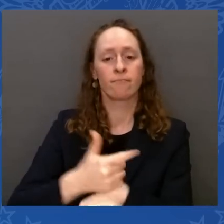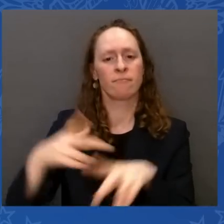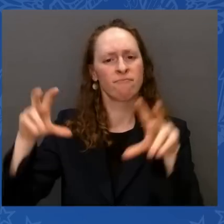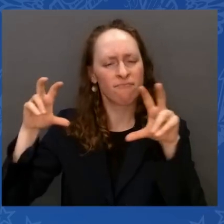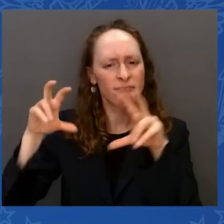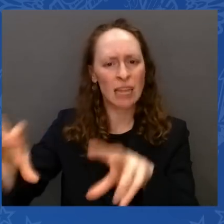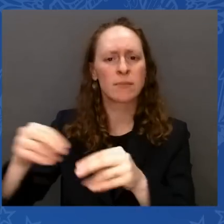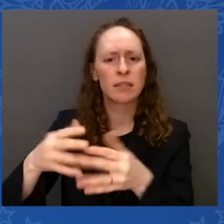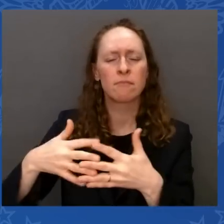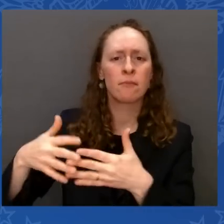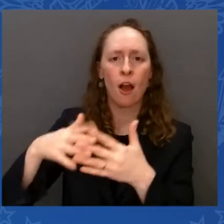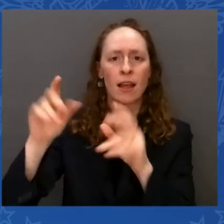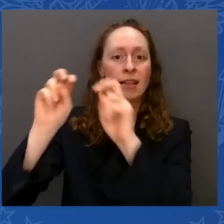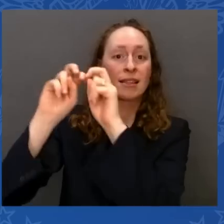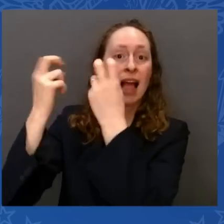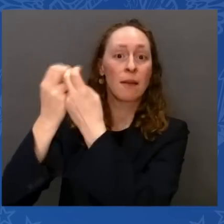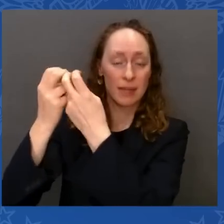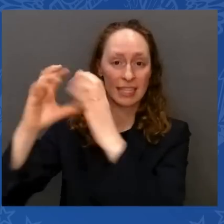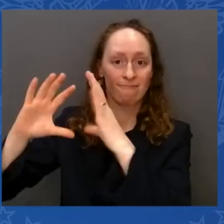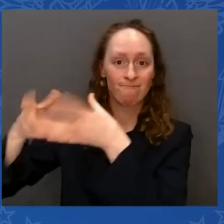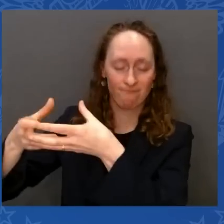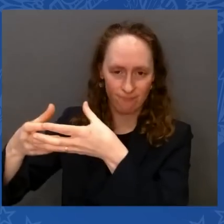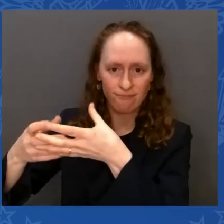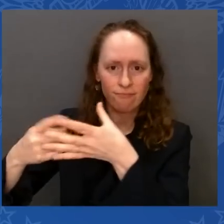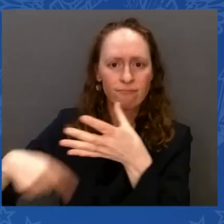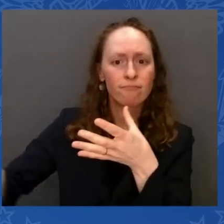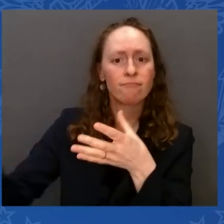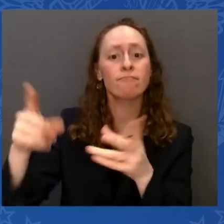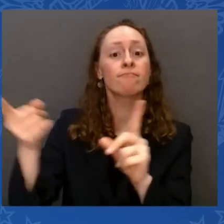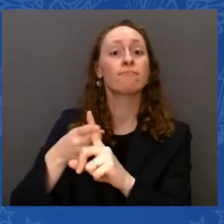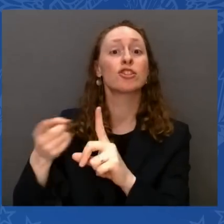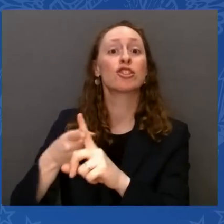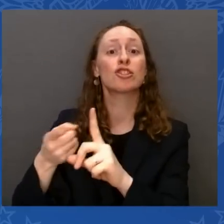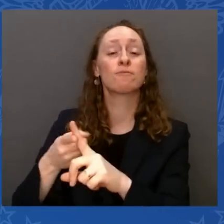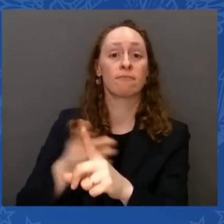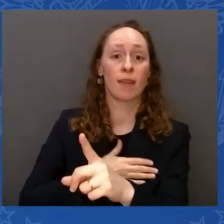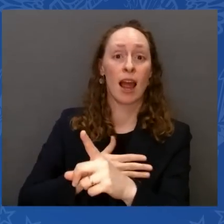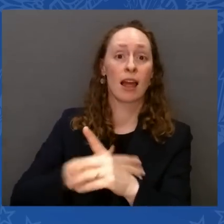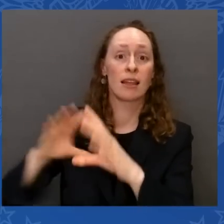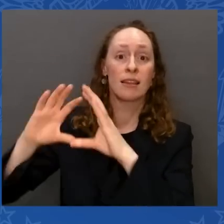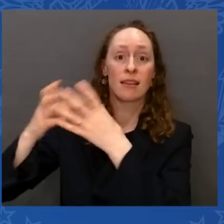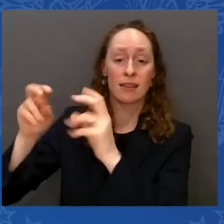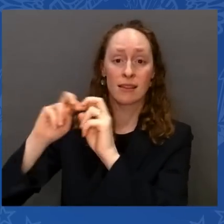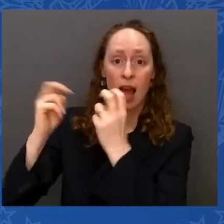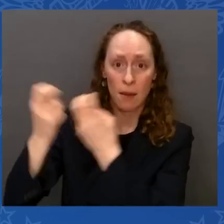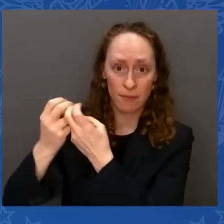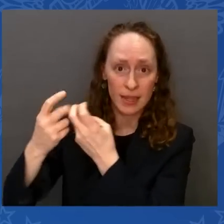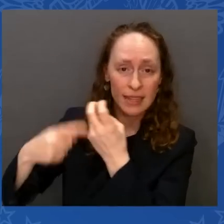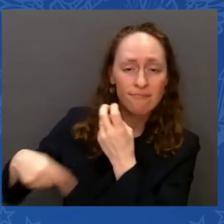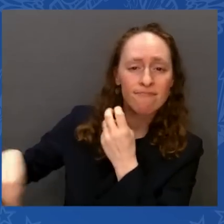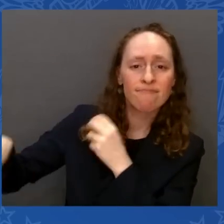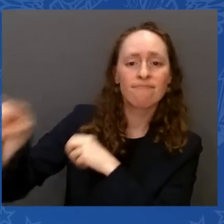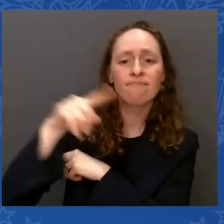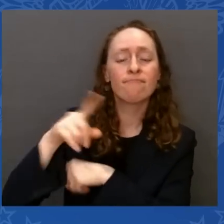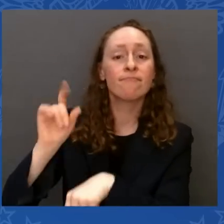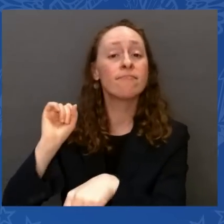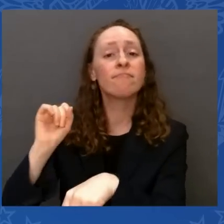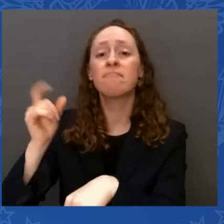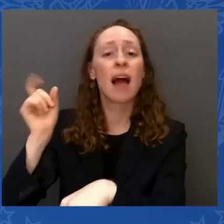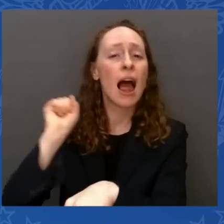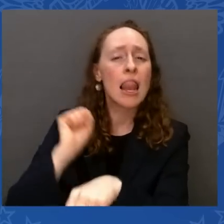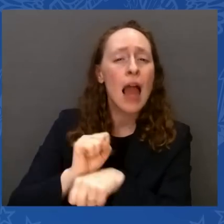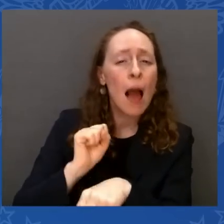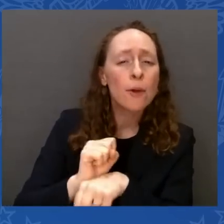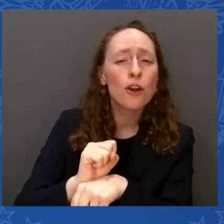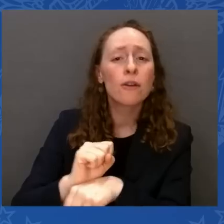in implementing what we're doing — Secretary of Commerce, Labor, Transportation, Treasury, Energy, Health and Human Services, and Environmental Protection Agency.